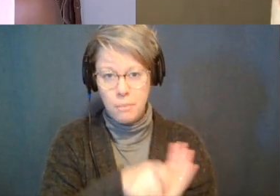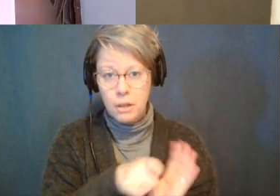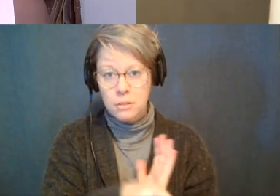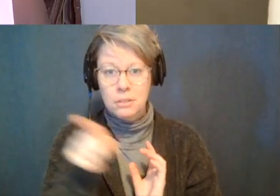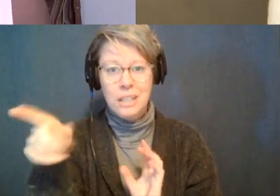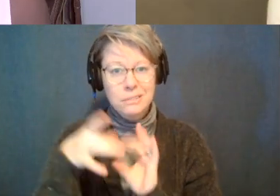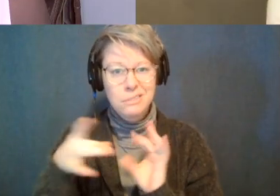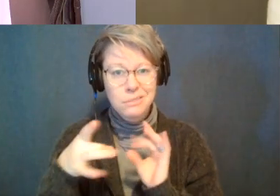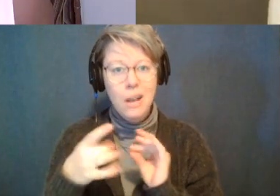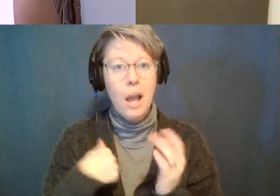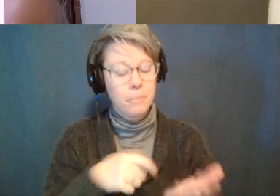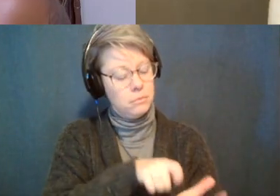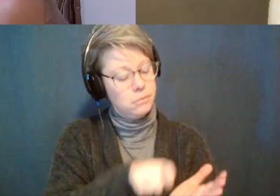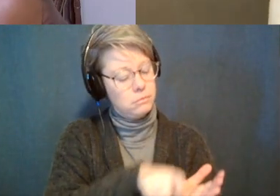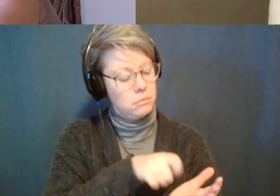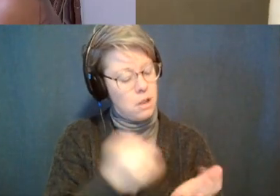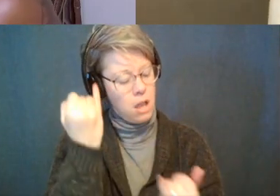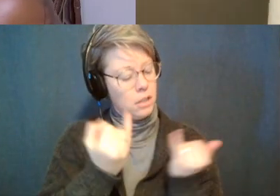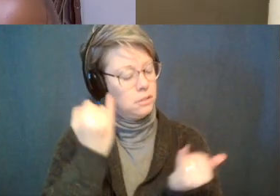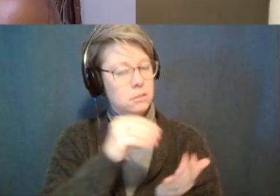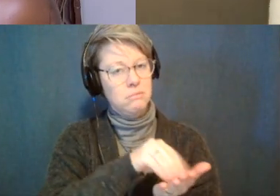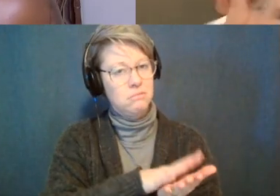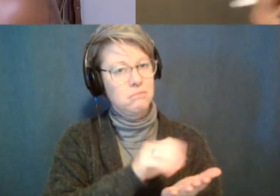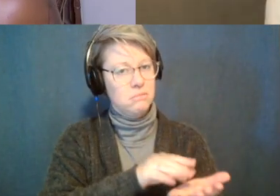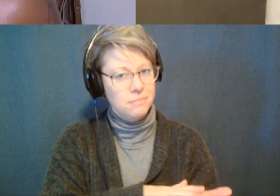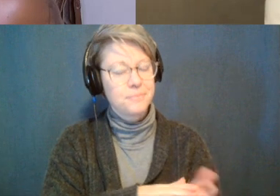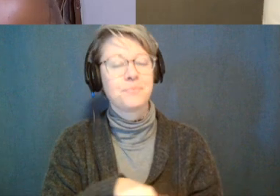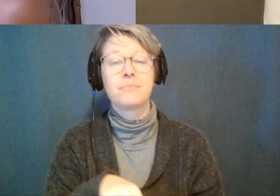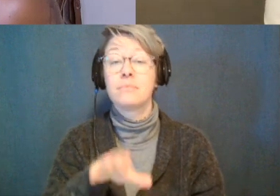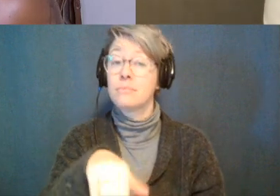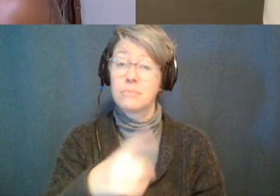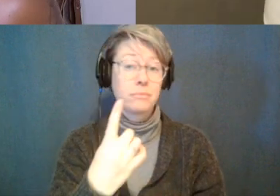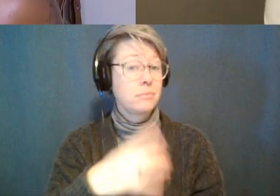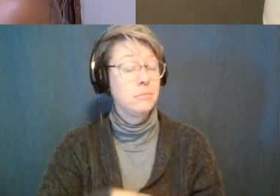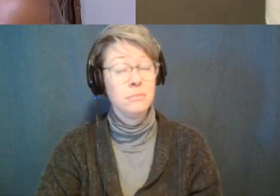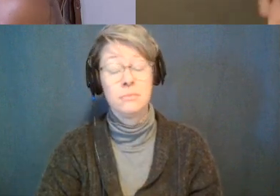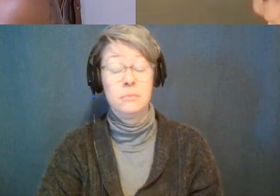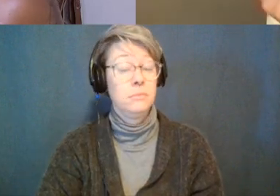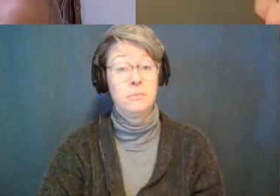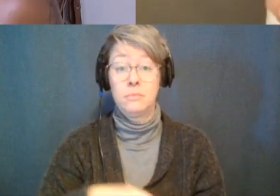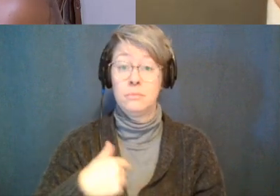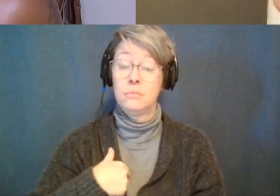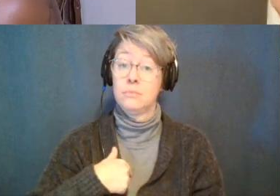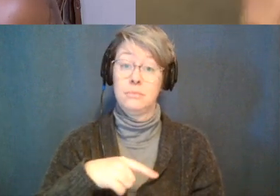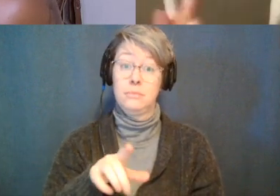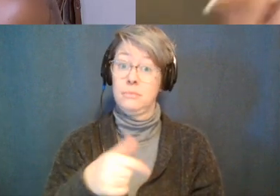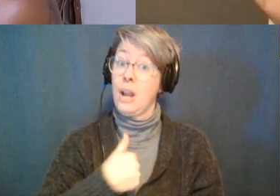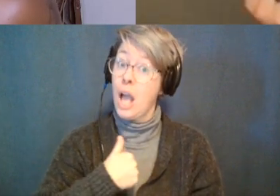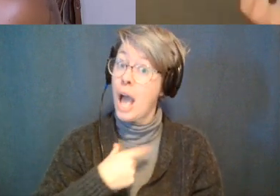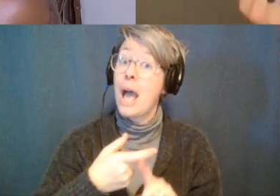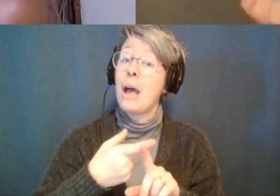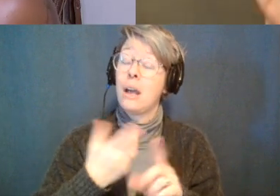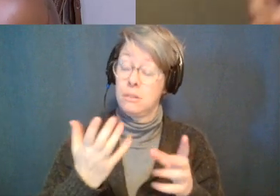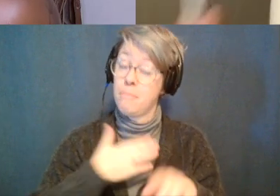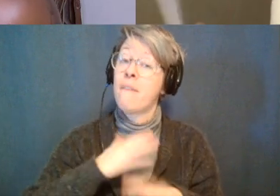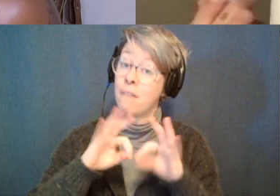talks and little ideas come through and the first thing is like i'm also from a family